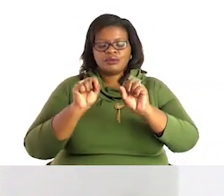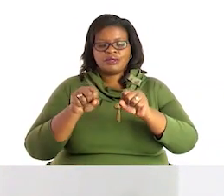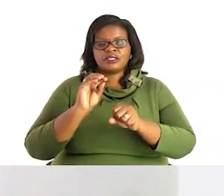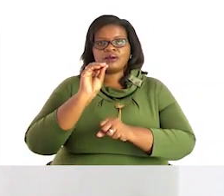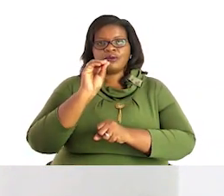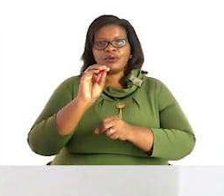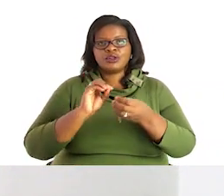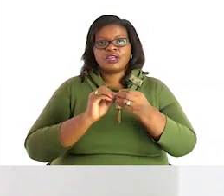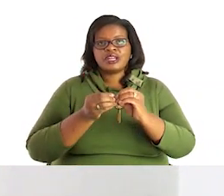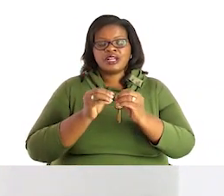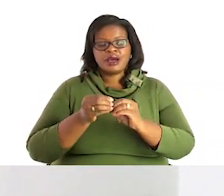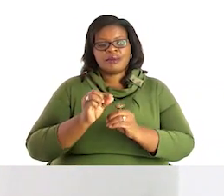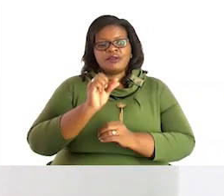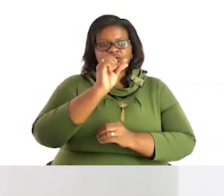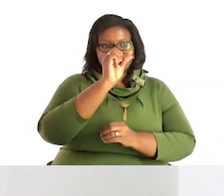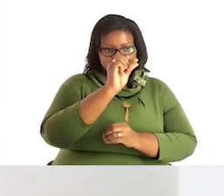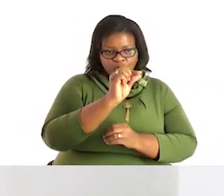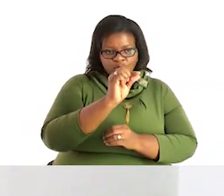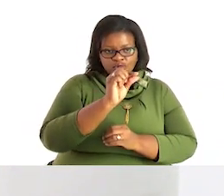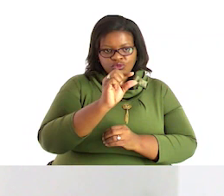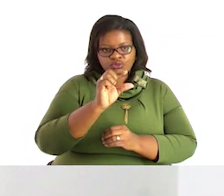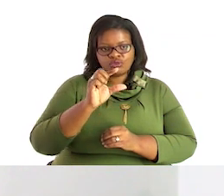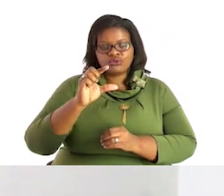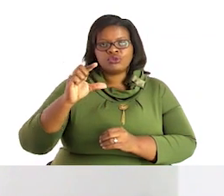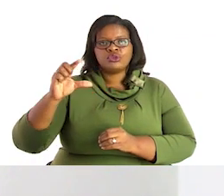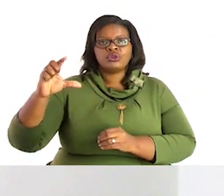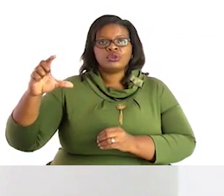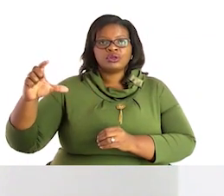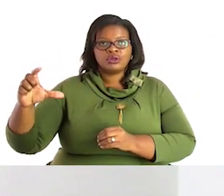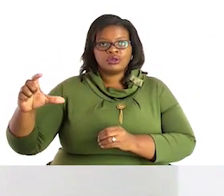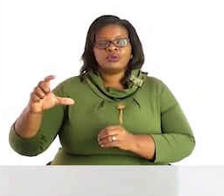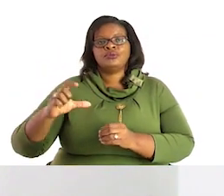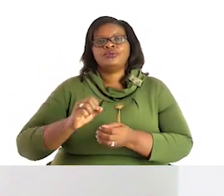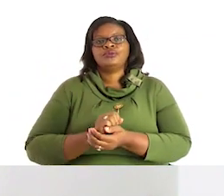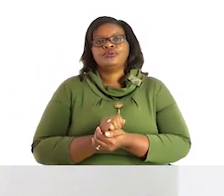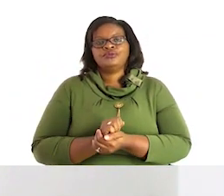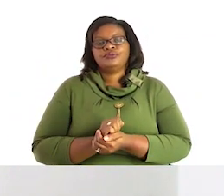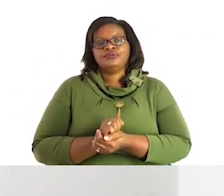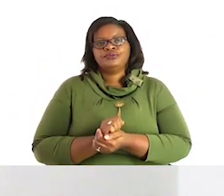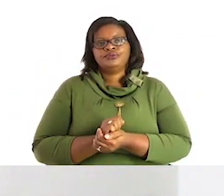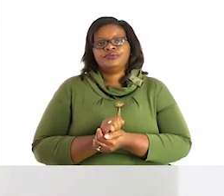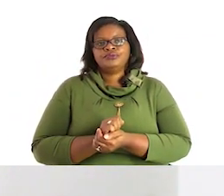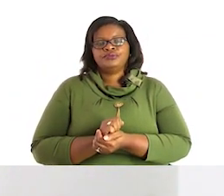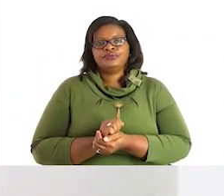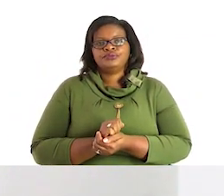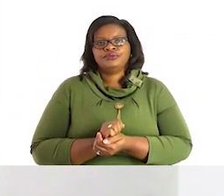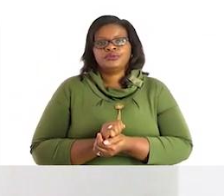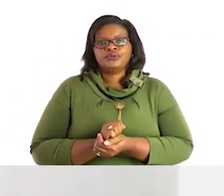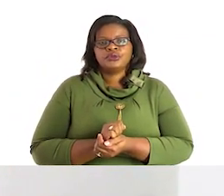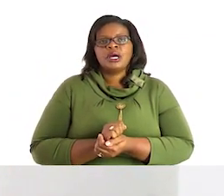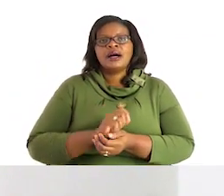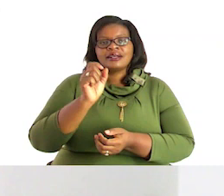in ascending order meaning to say we are going to start from the smallest to the biggest channel